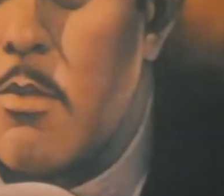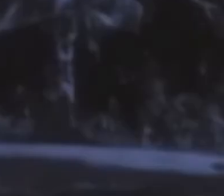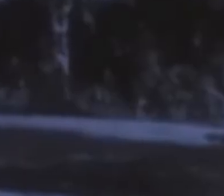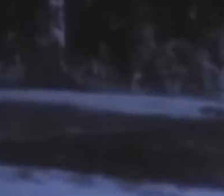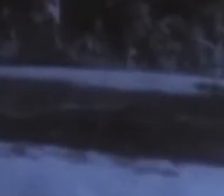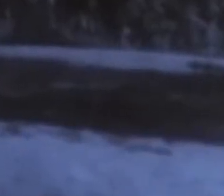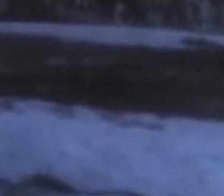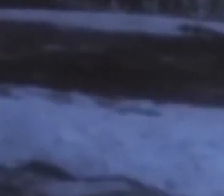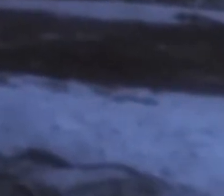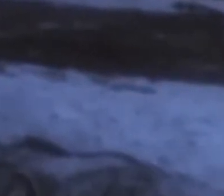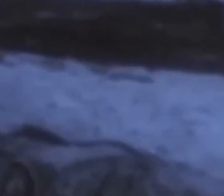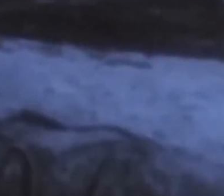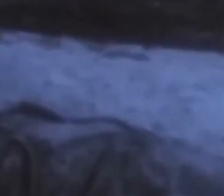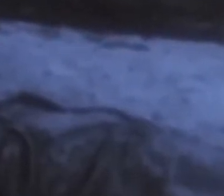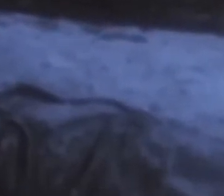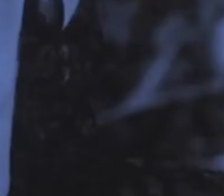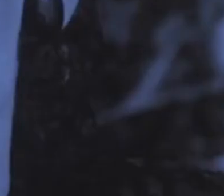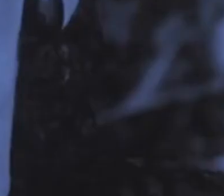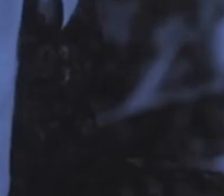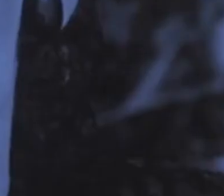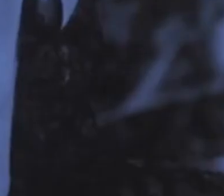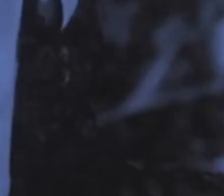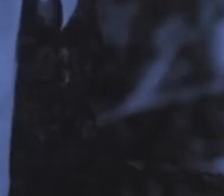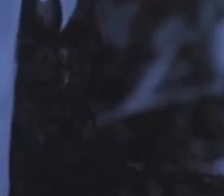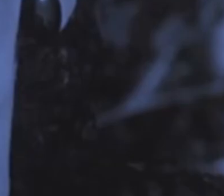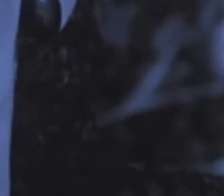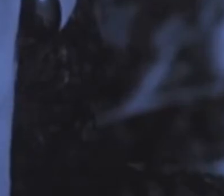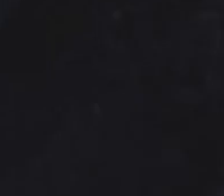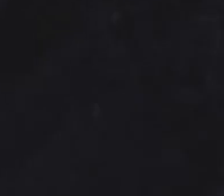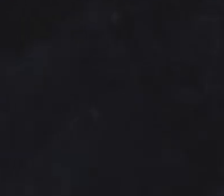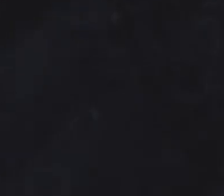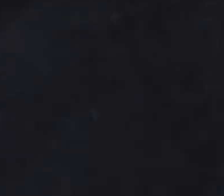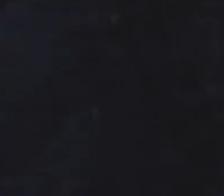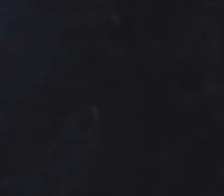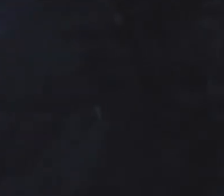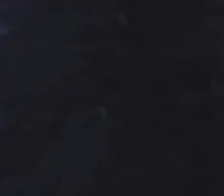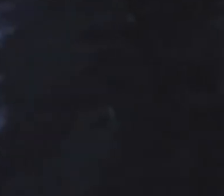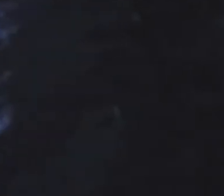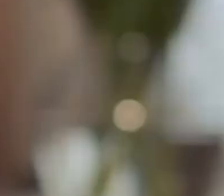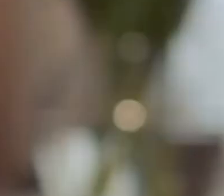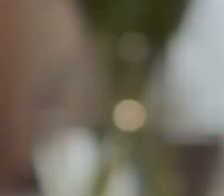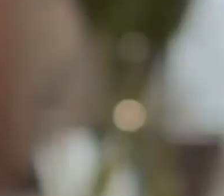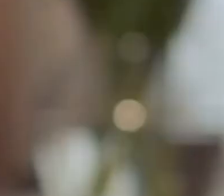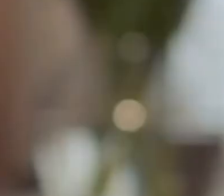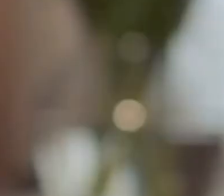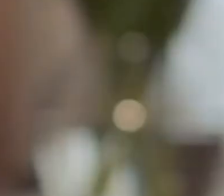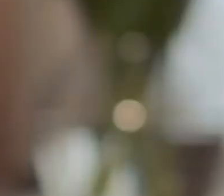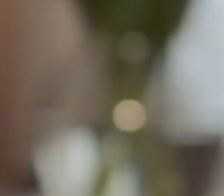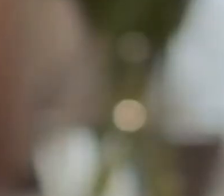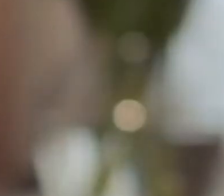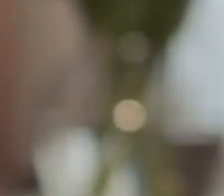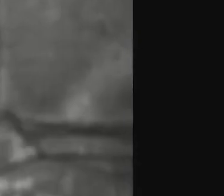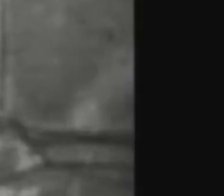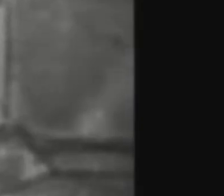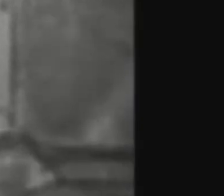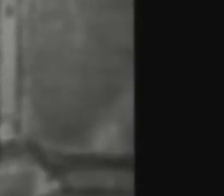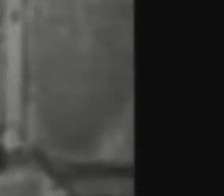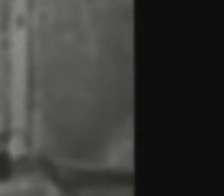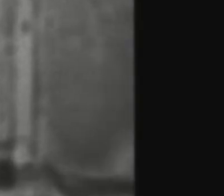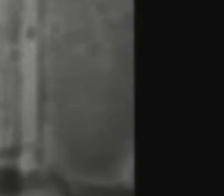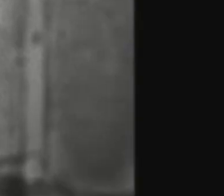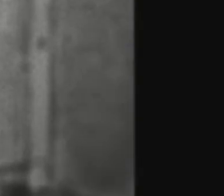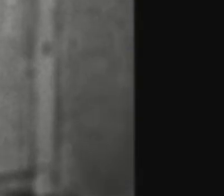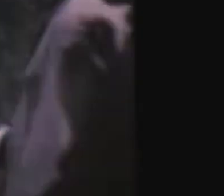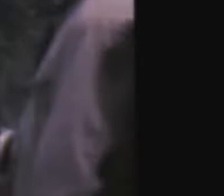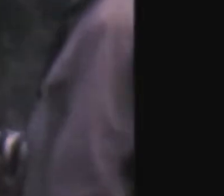every bus. I've never seen an actor like Raul. It was art in front of you. My